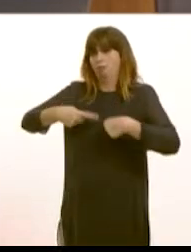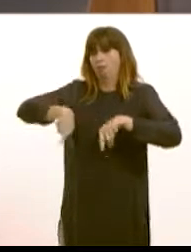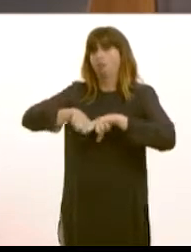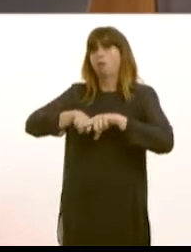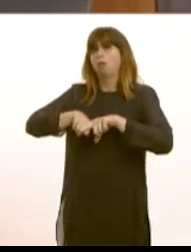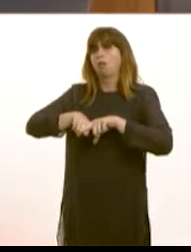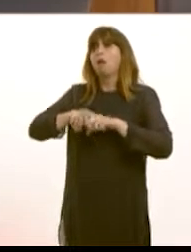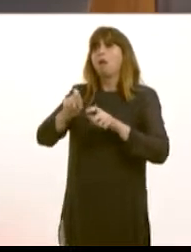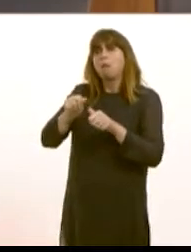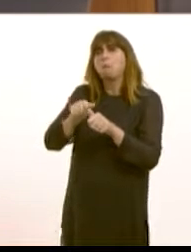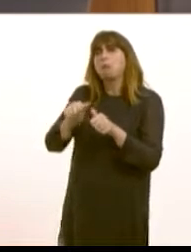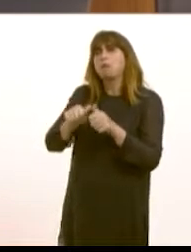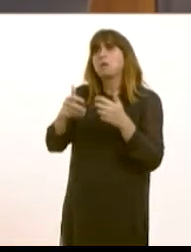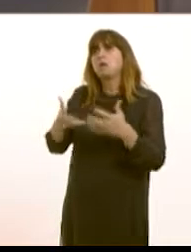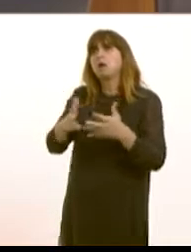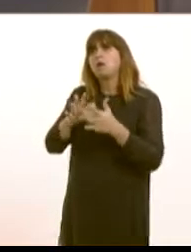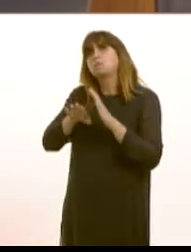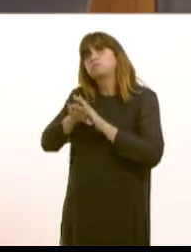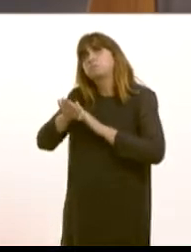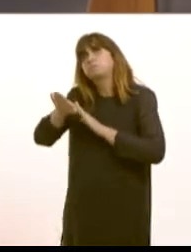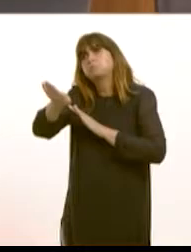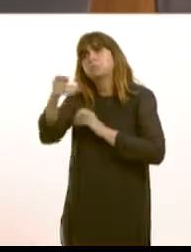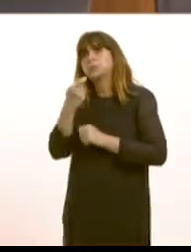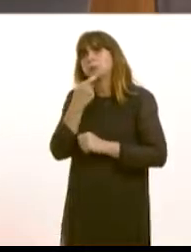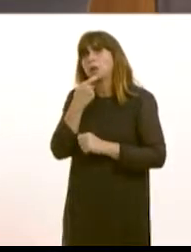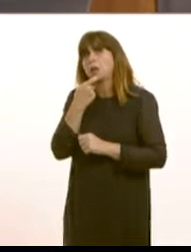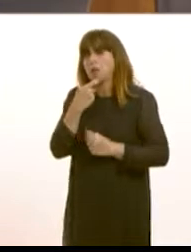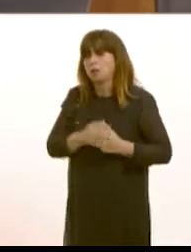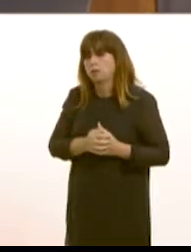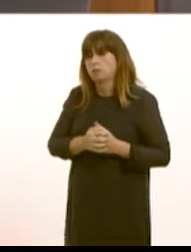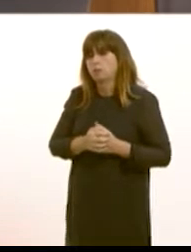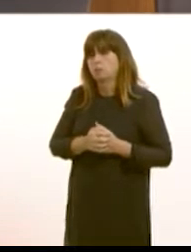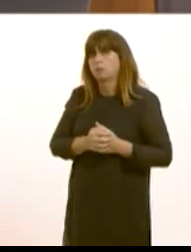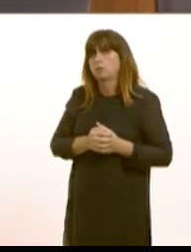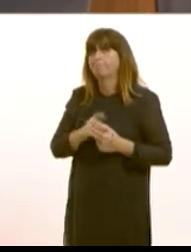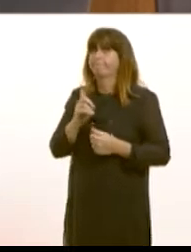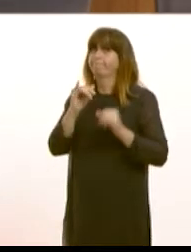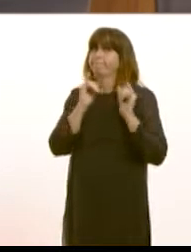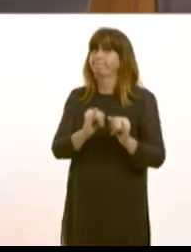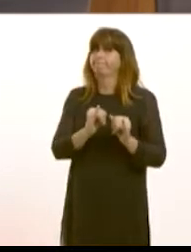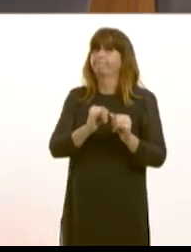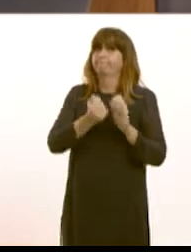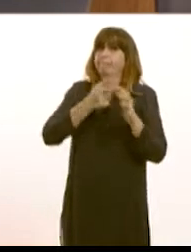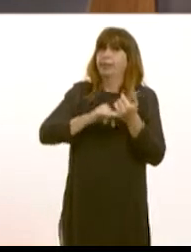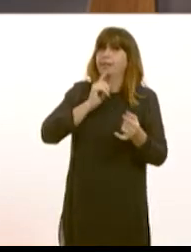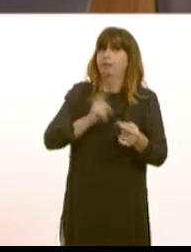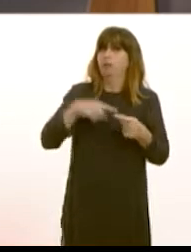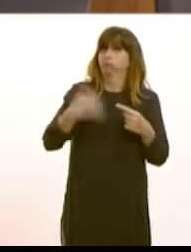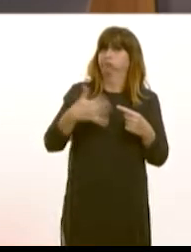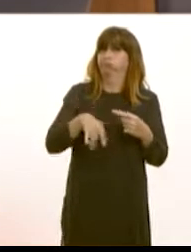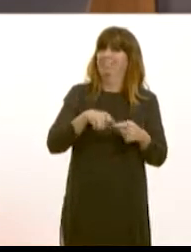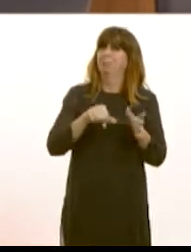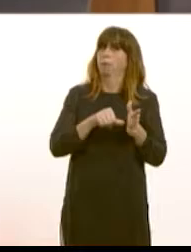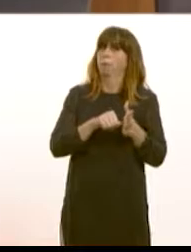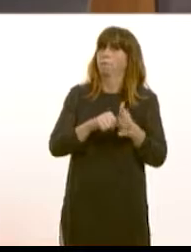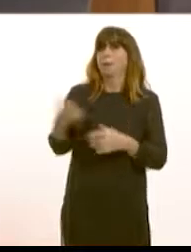provide a platform for the long-term future of our steel industry. But it is true to say, of course, those two issues, of energy and pensions, are still not resolved at